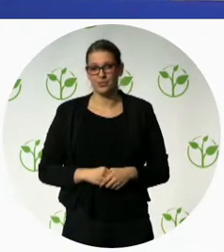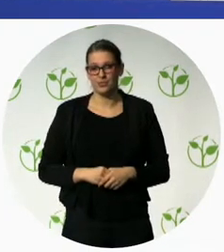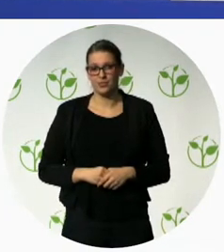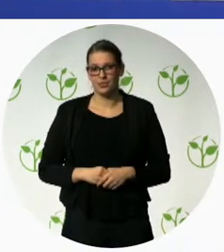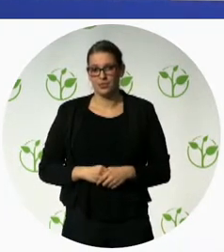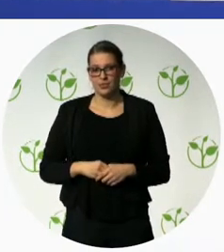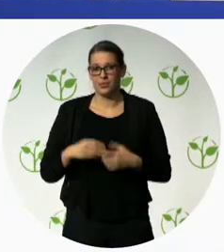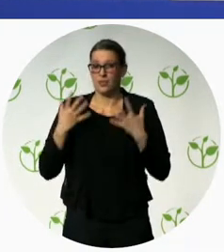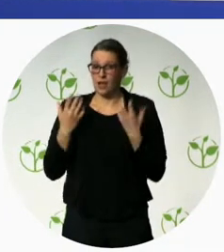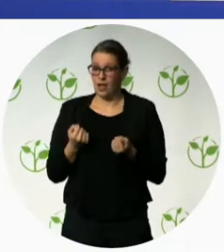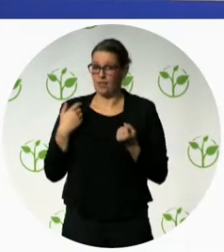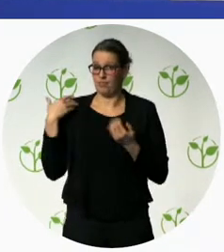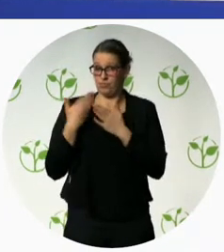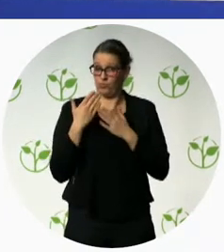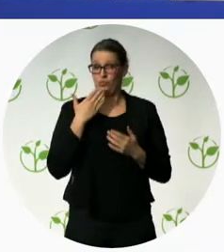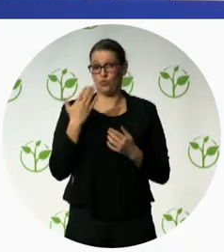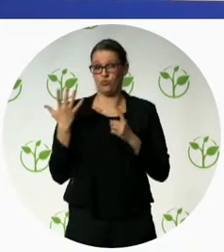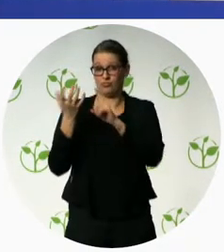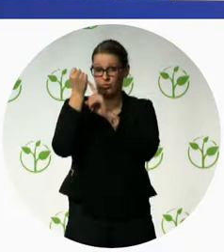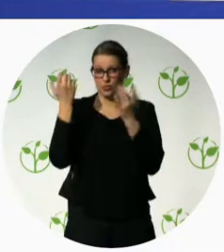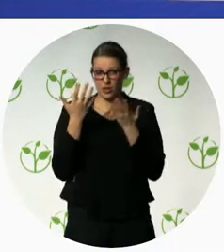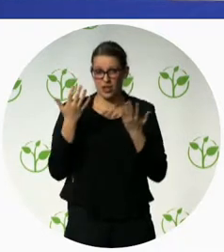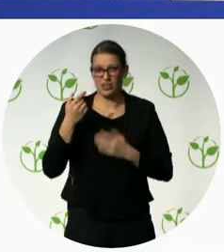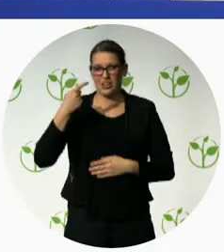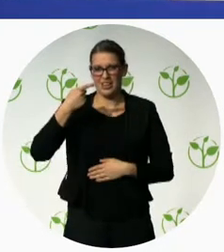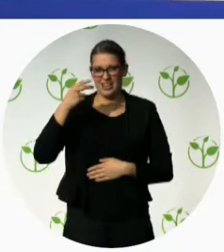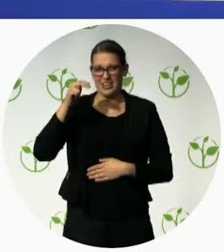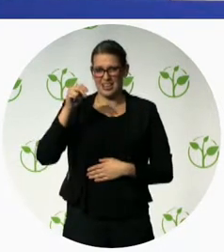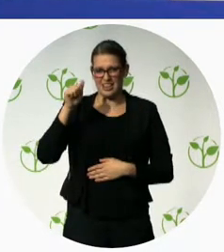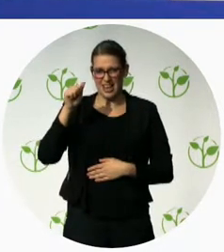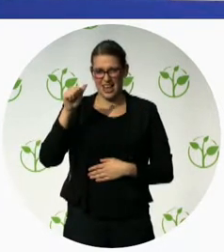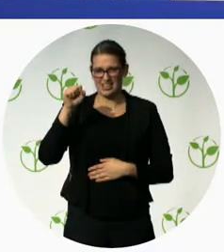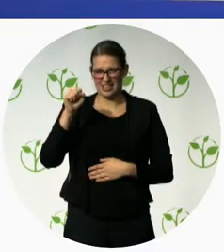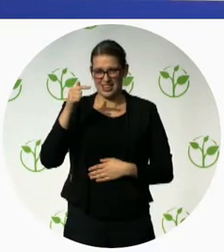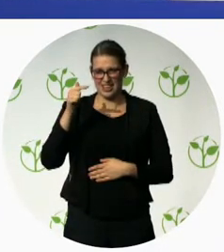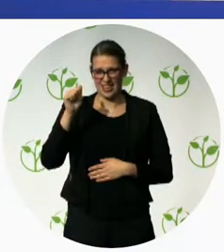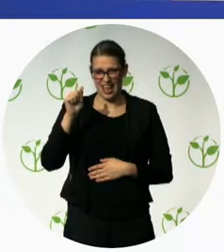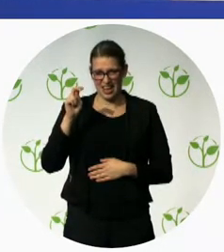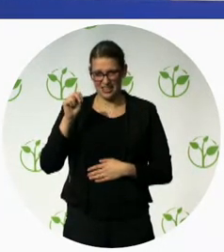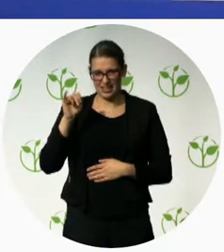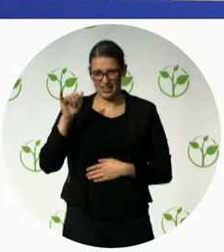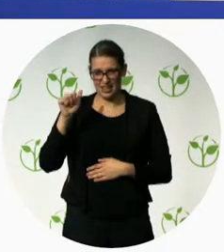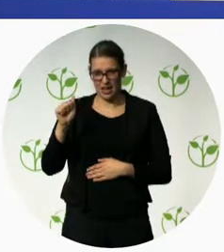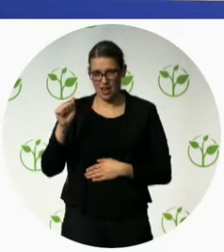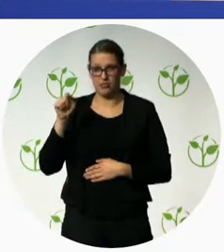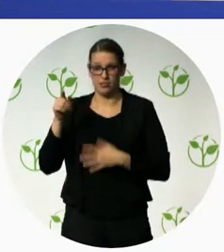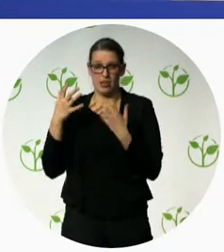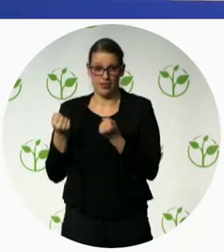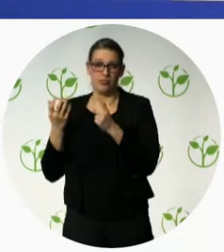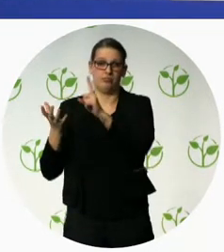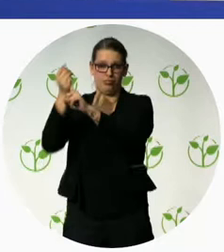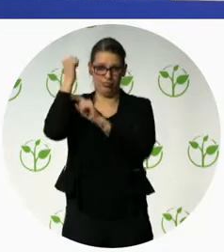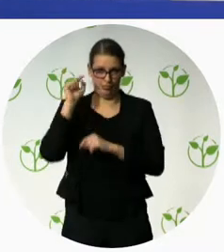finally rehabilitation should be very soon part of the national health policy of